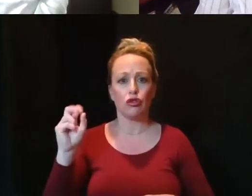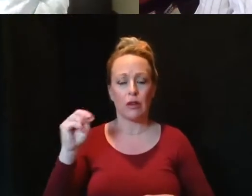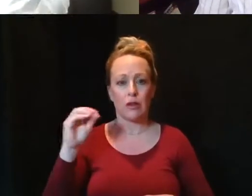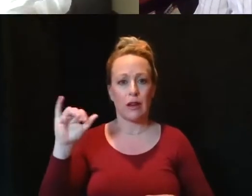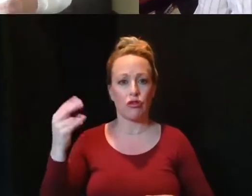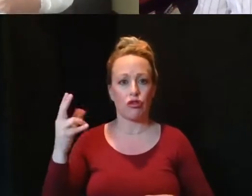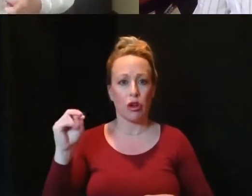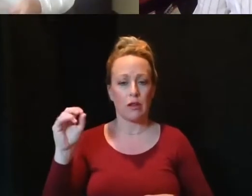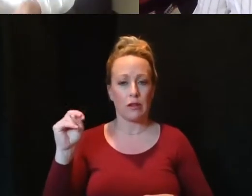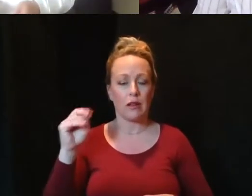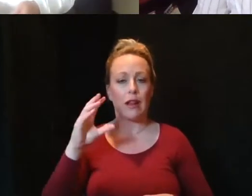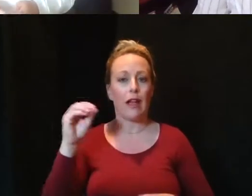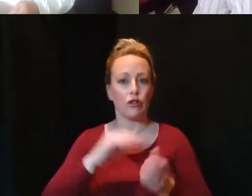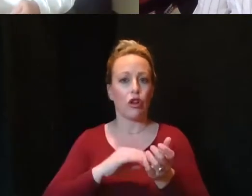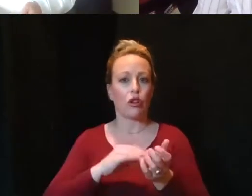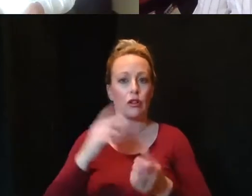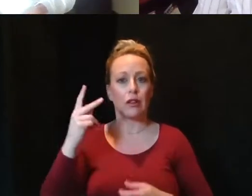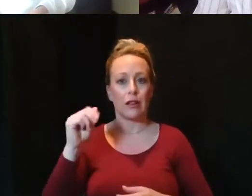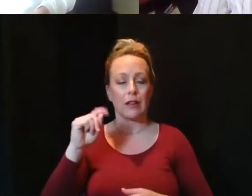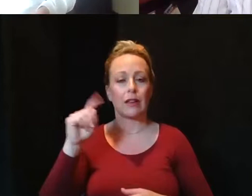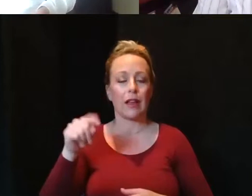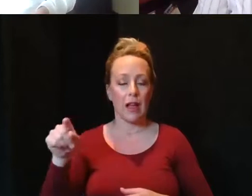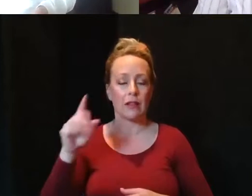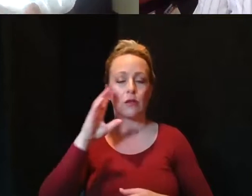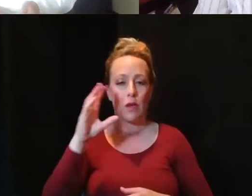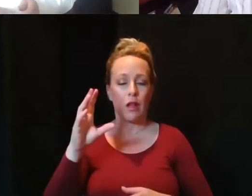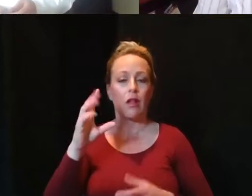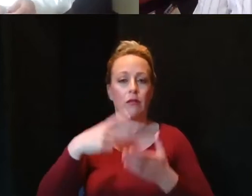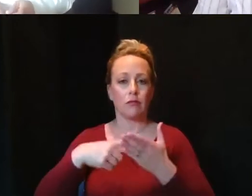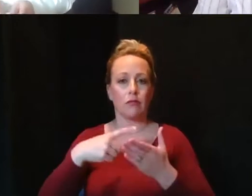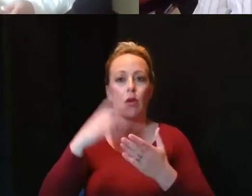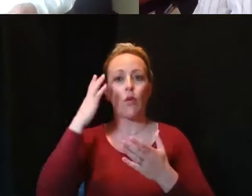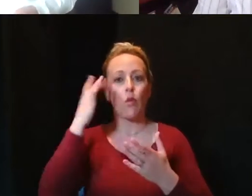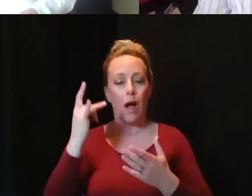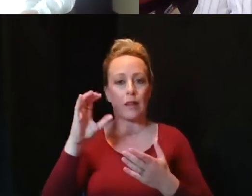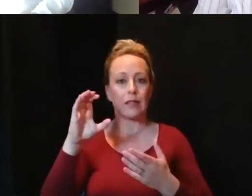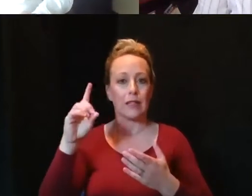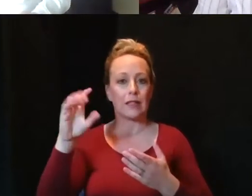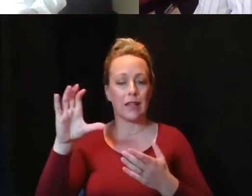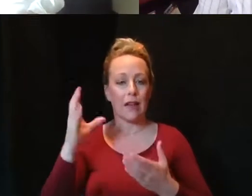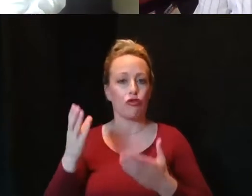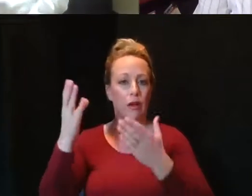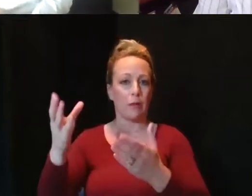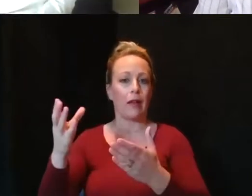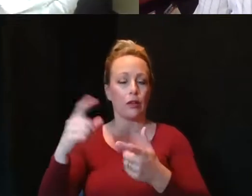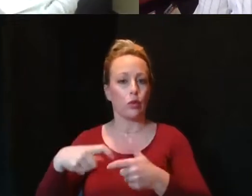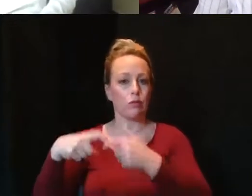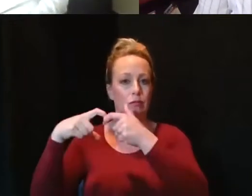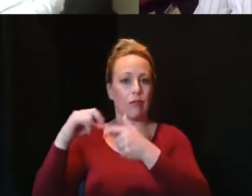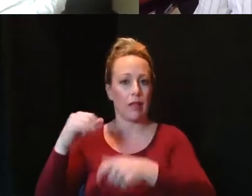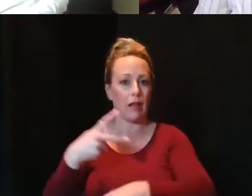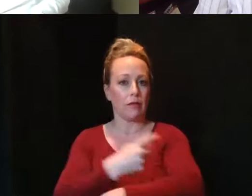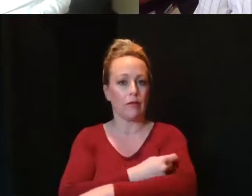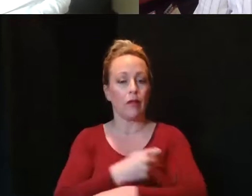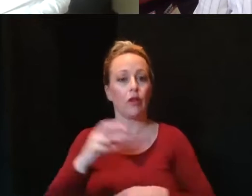Katz will help us understand why the FDA and CDC have recommended this move. The Rock Island County